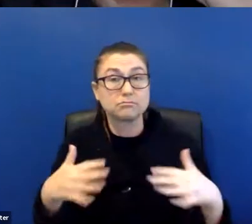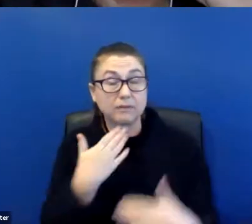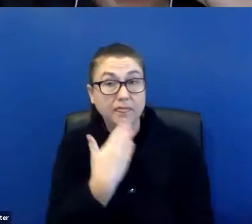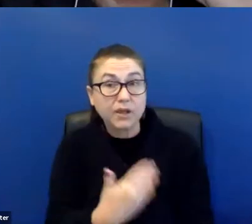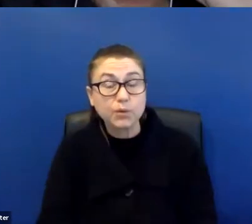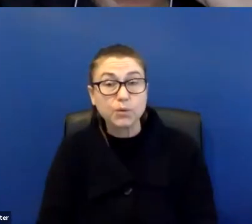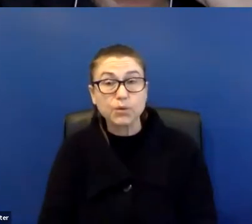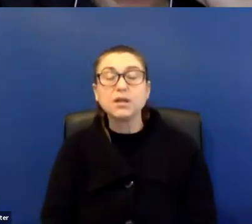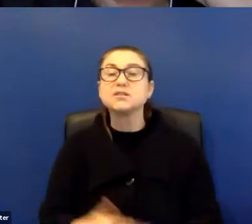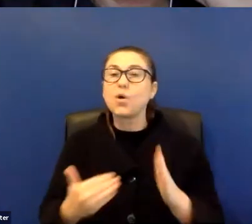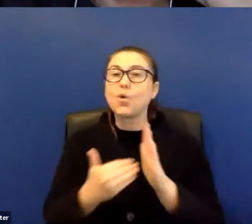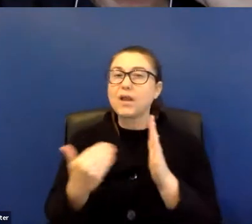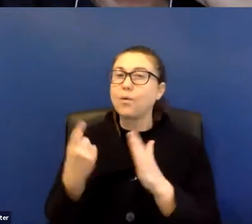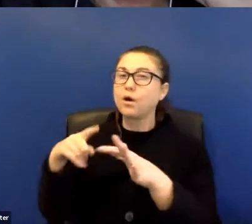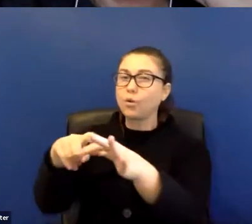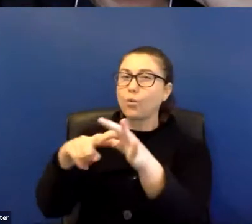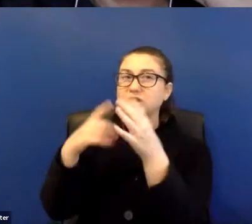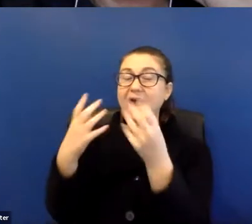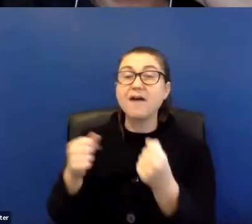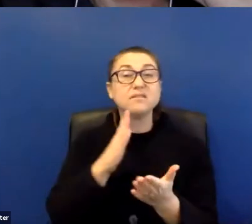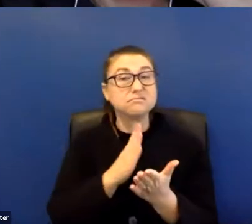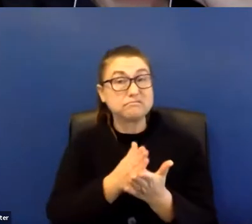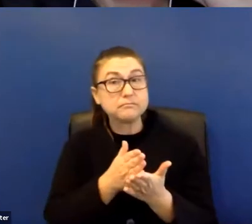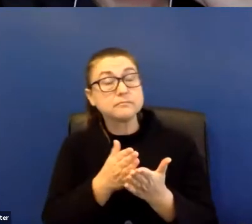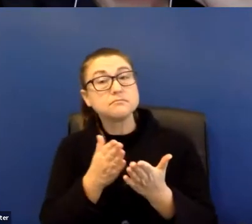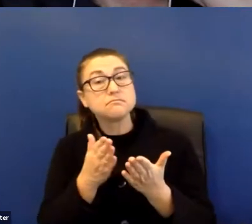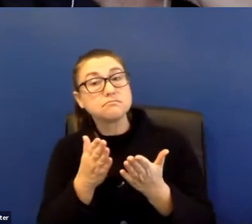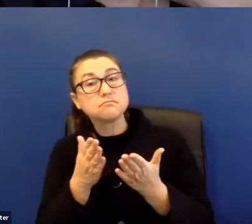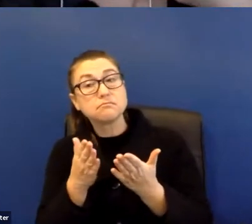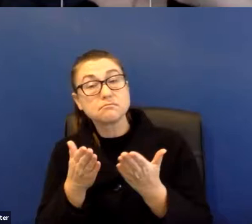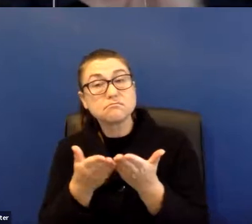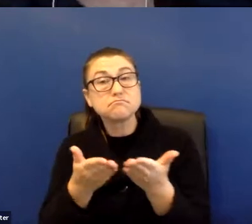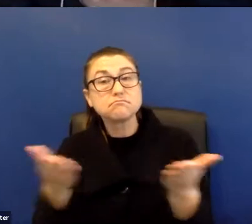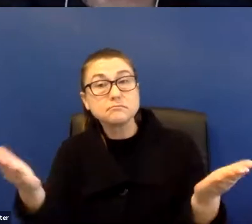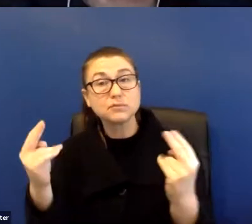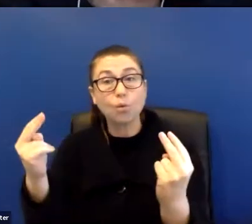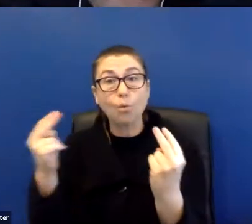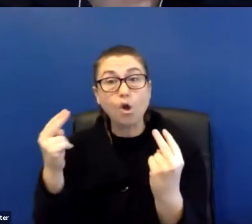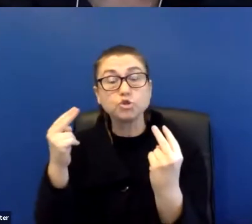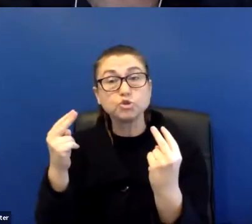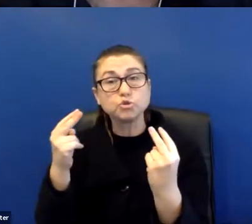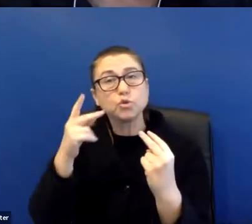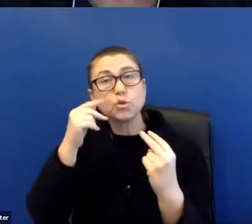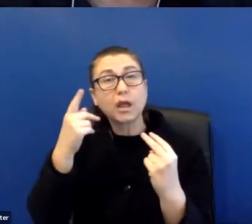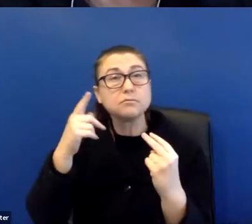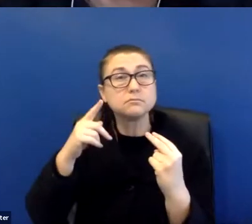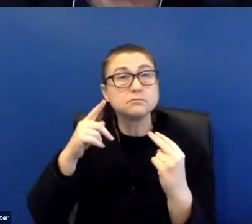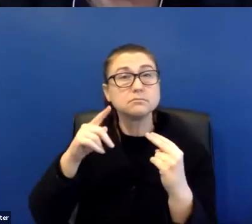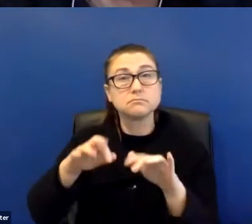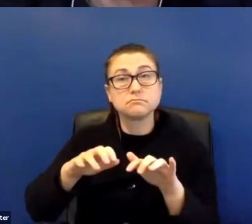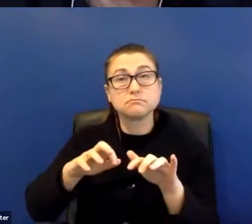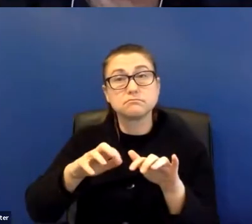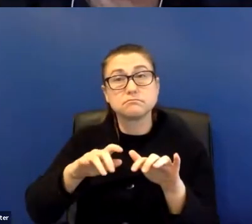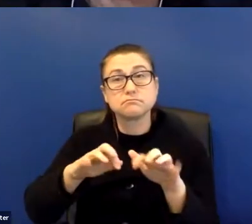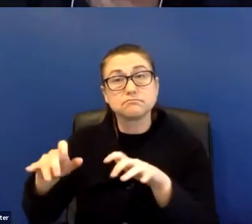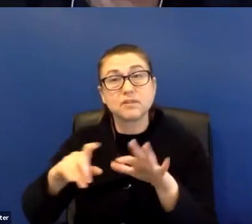So I've got a question, and you are invited, audience, to please scroll down and hit that little